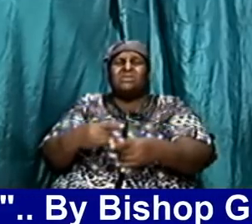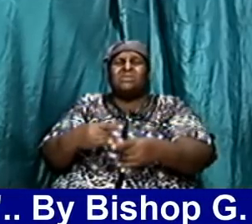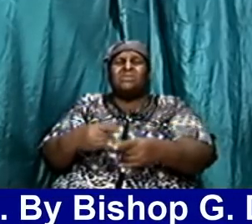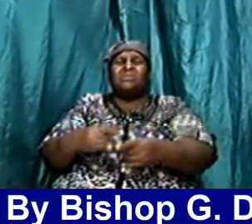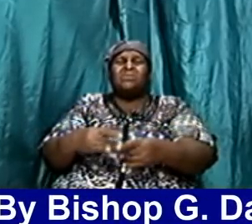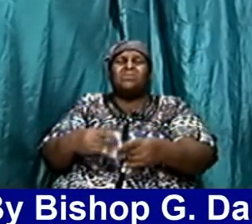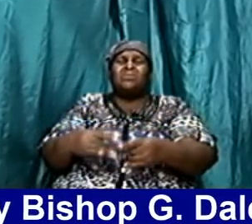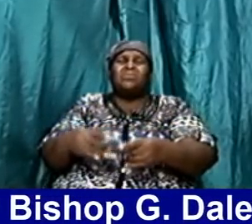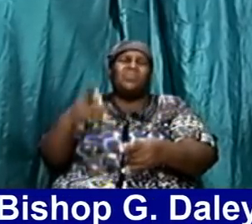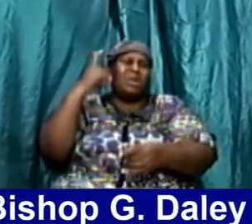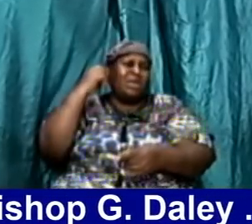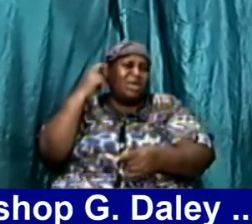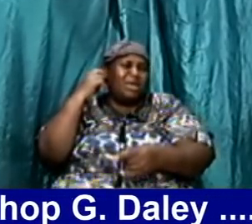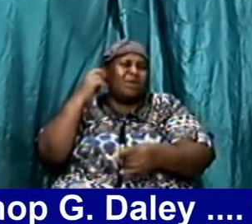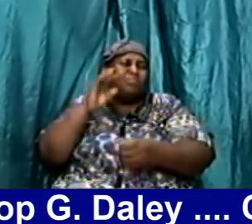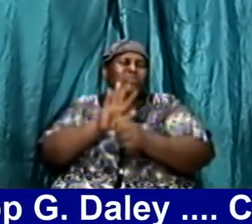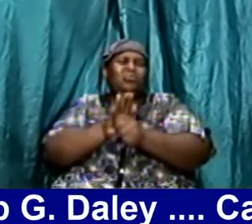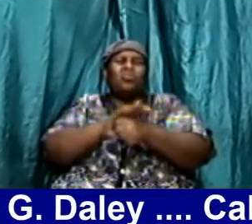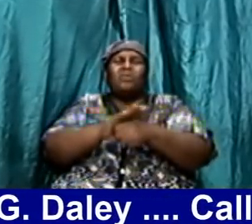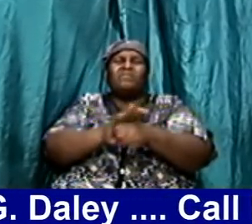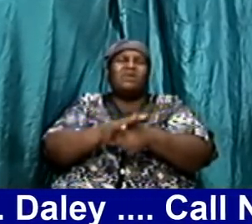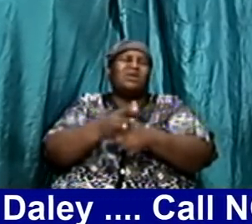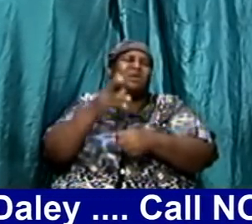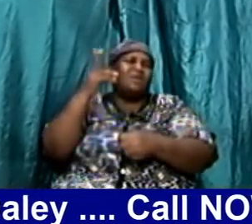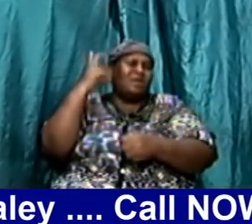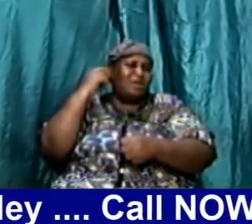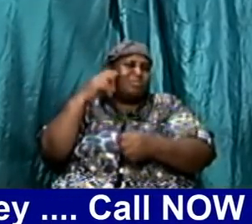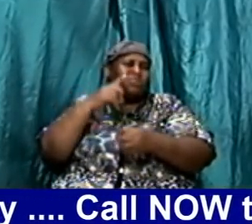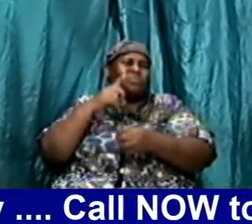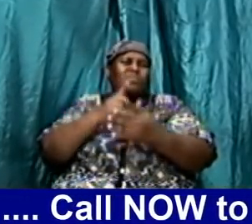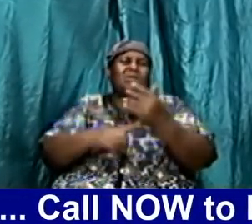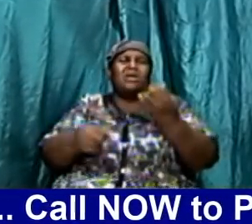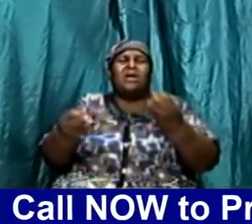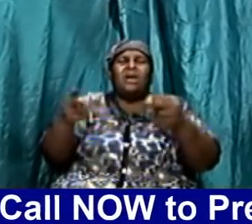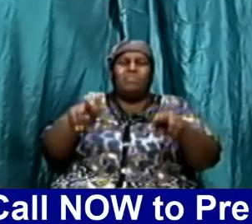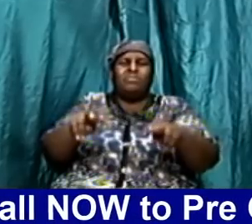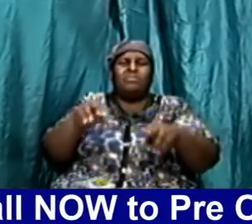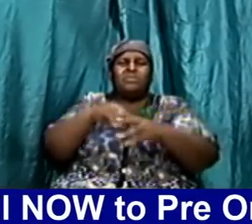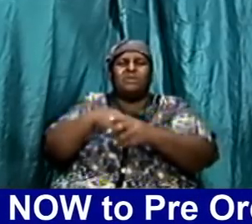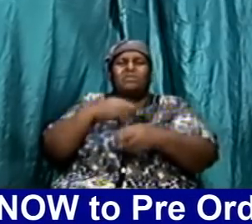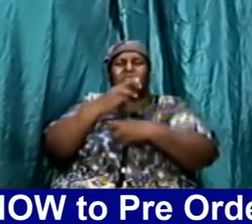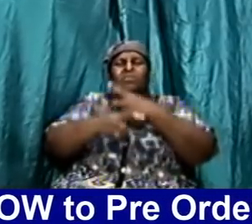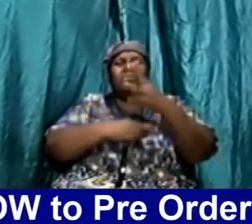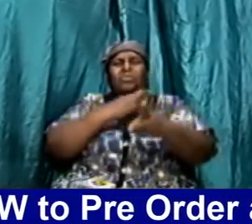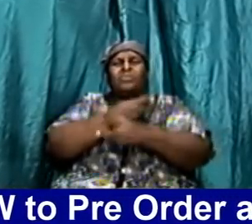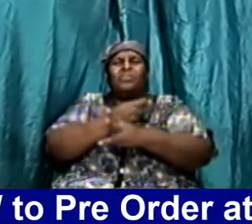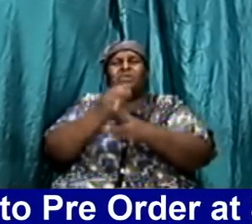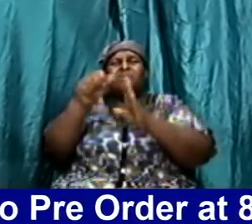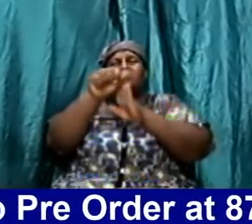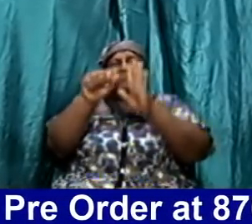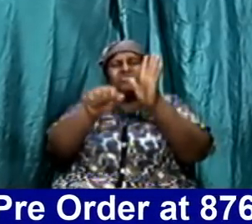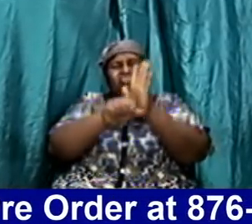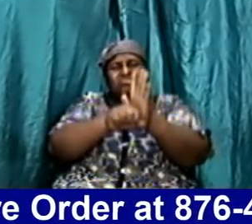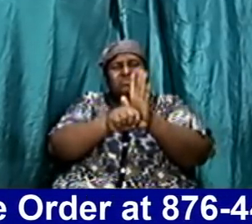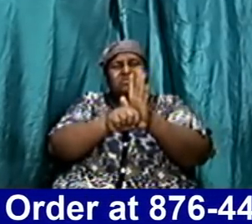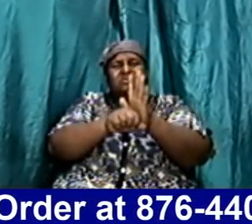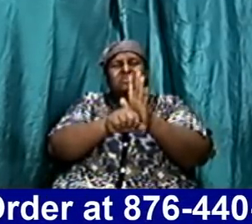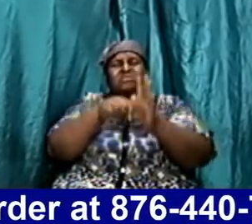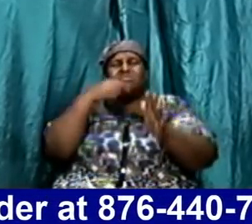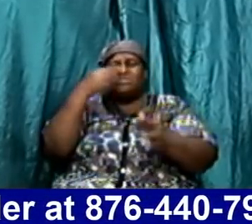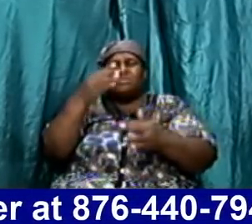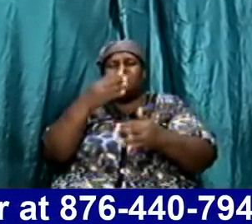COVID thing we hear about what is happening in the world but trust me it is not new amen the scripture has already told us these things and